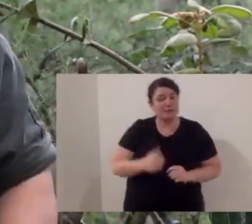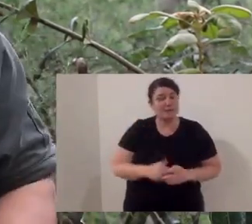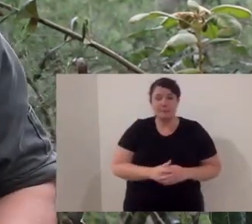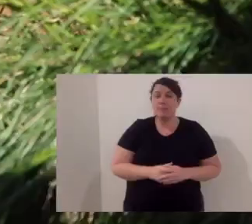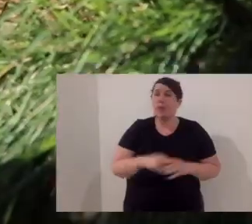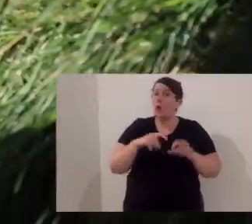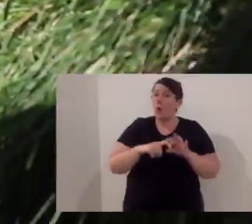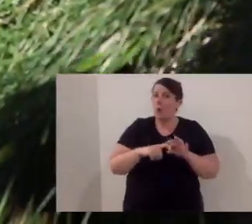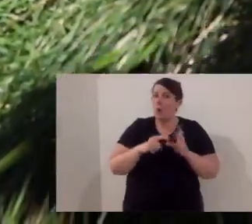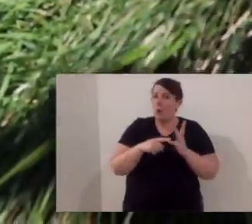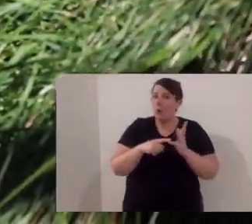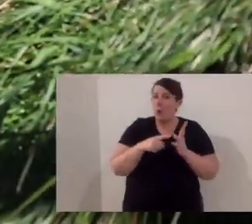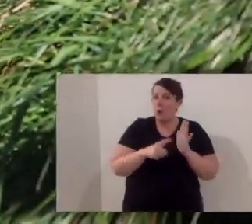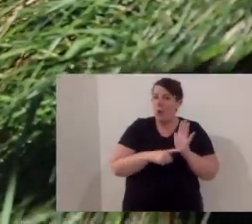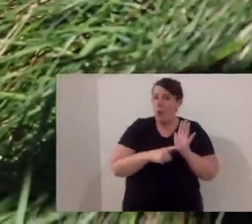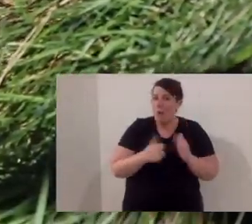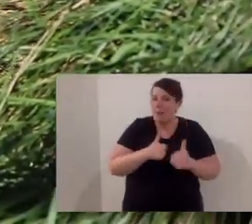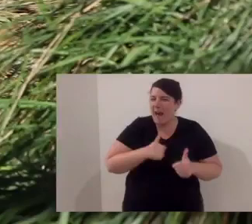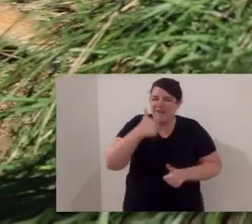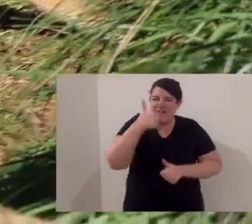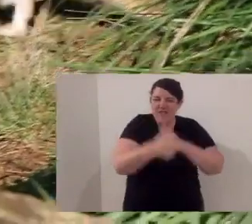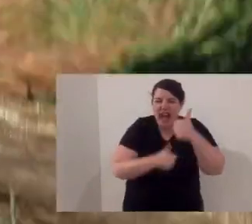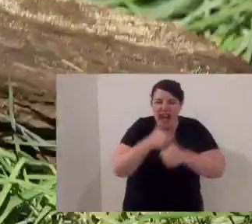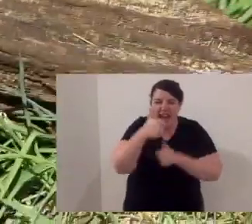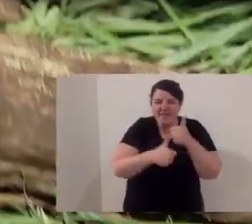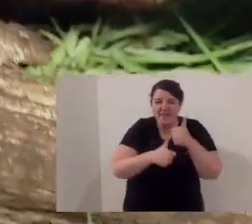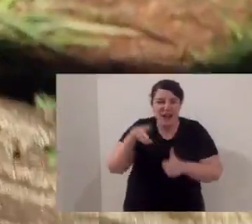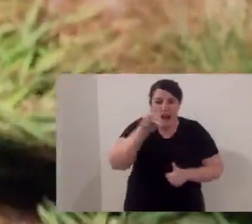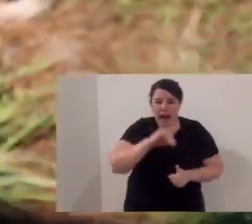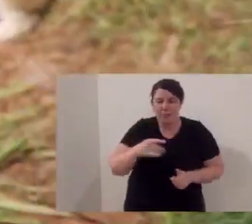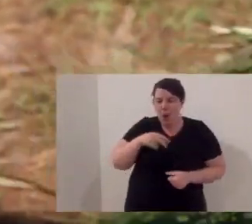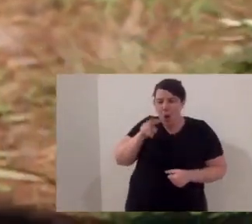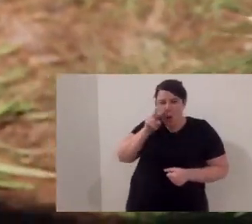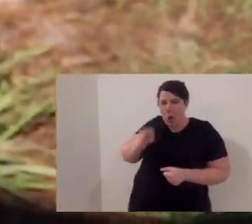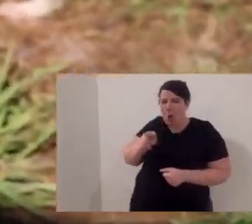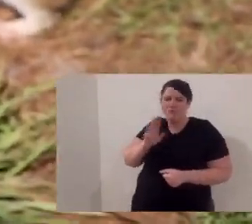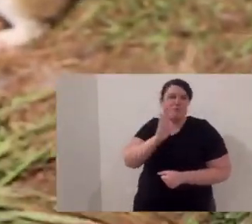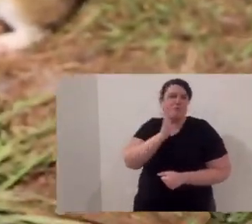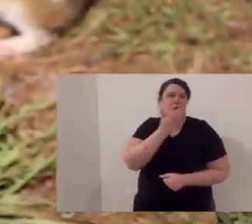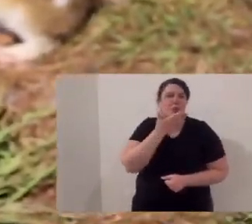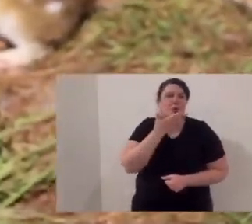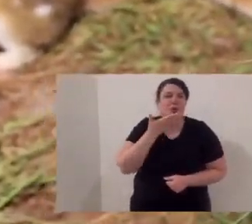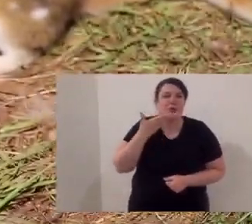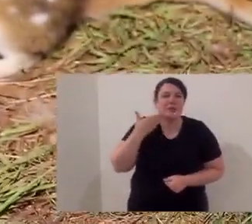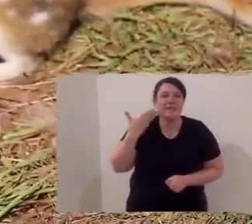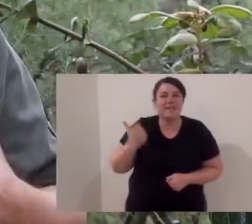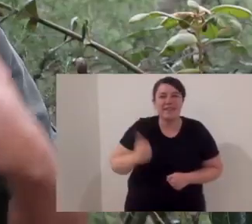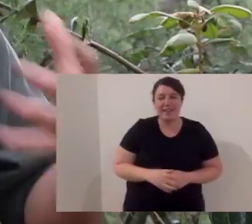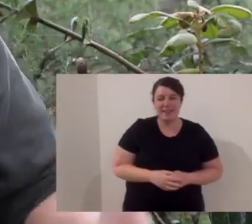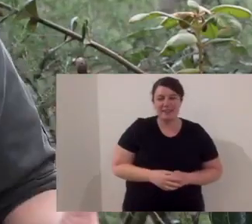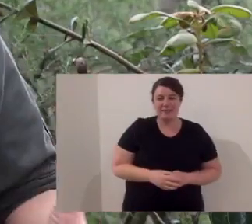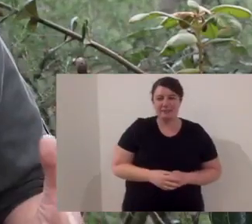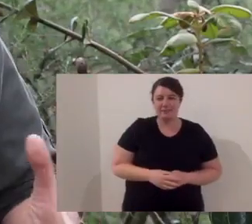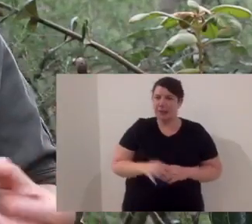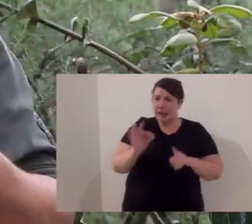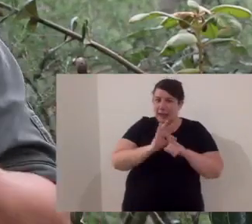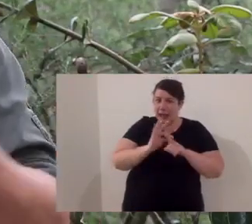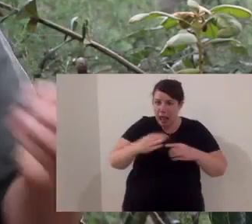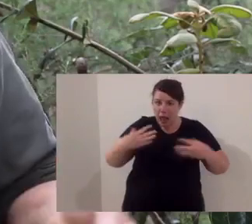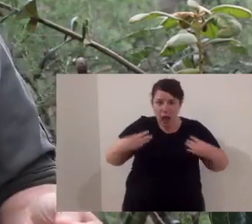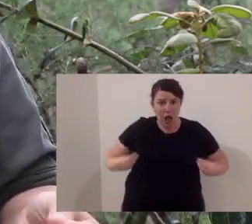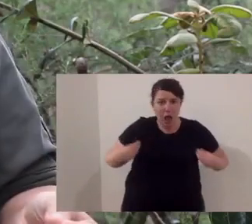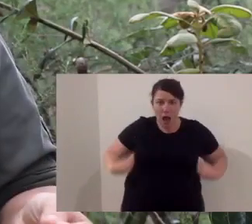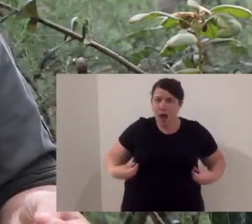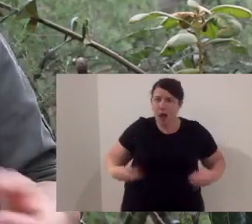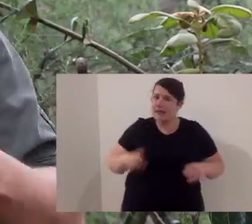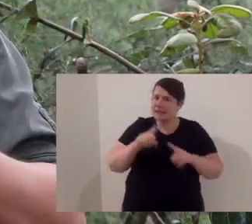hundred years ago. Quolls are one of my favourite animals and even just to look at them, they are so beautiful. At the